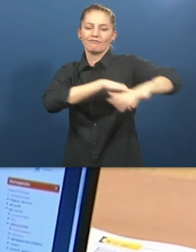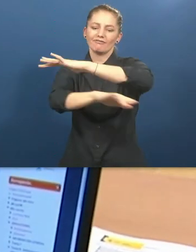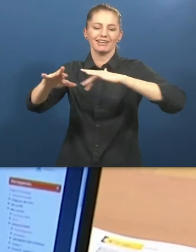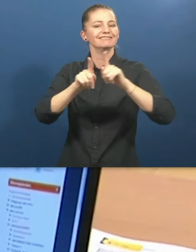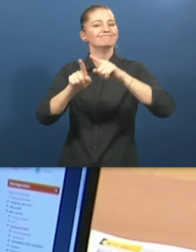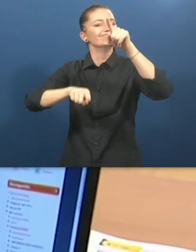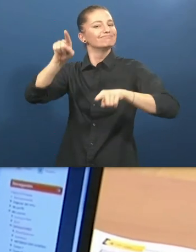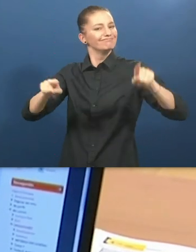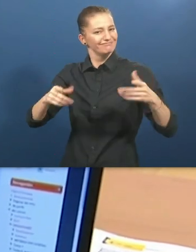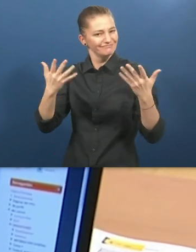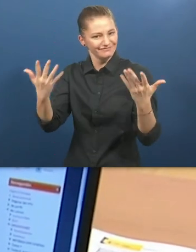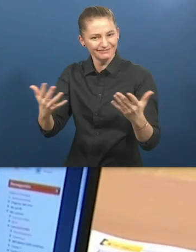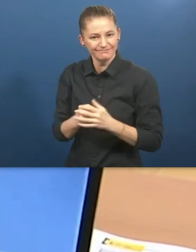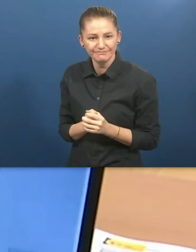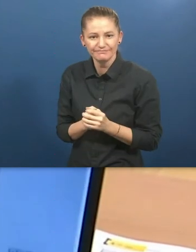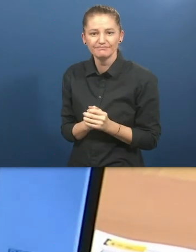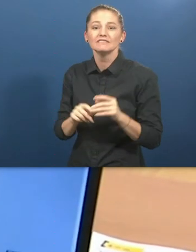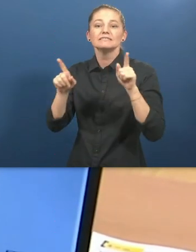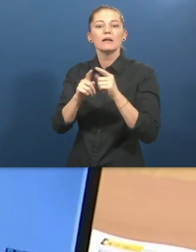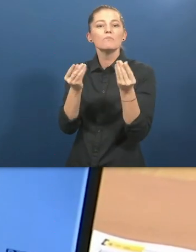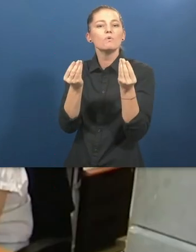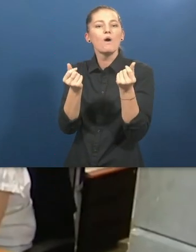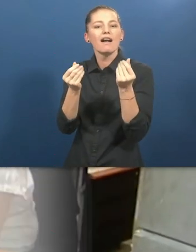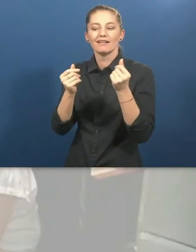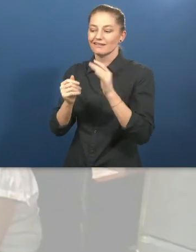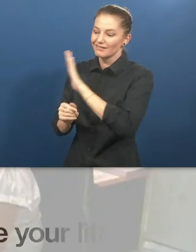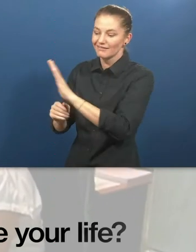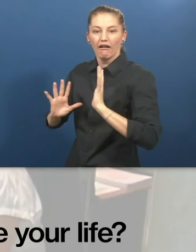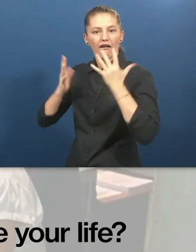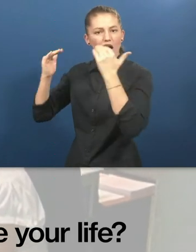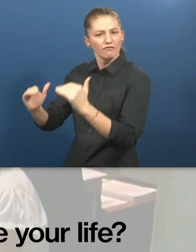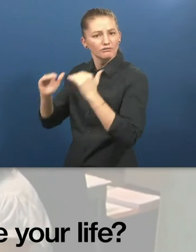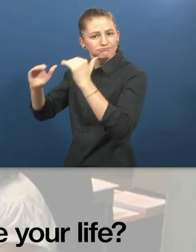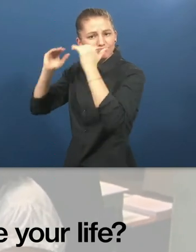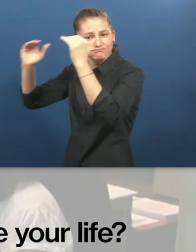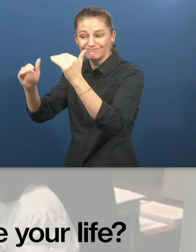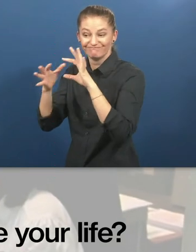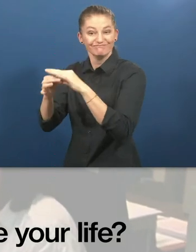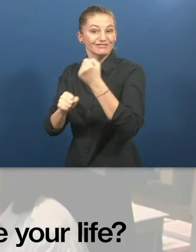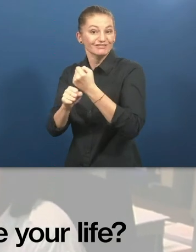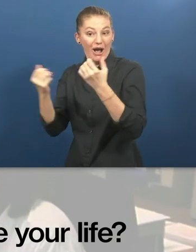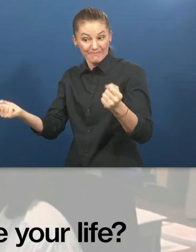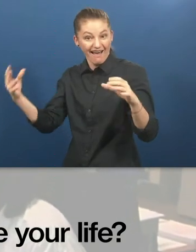socially valued. How did this solution change your life?